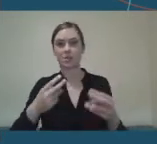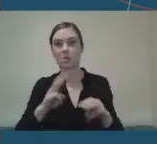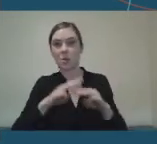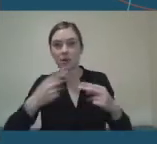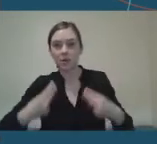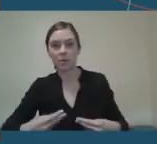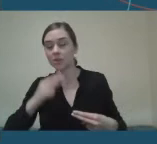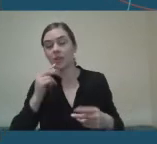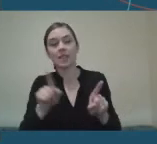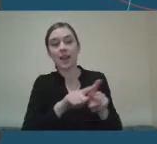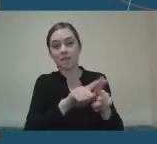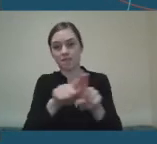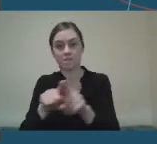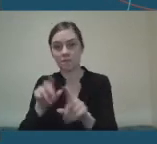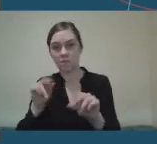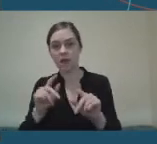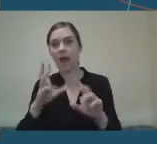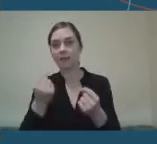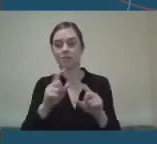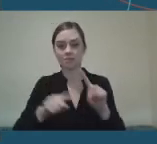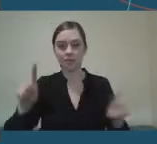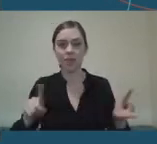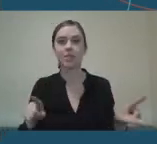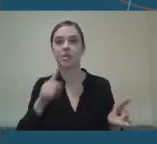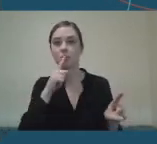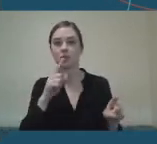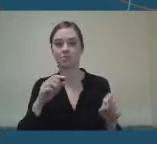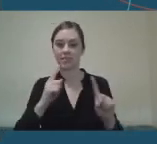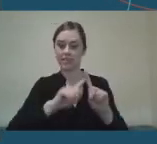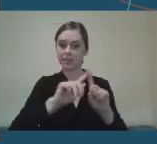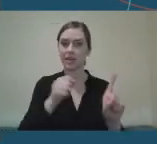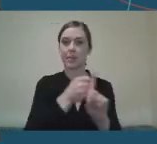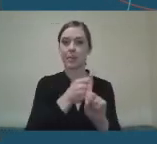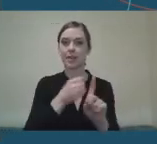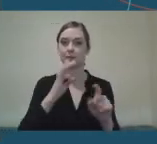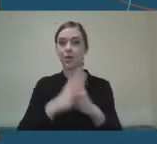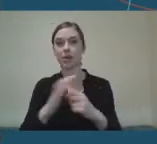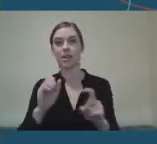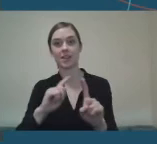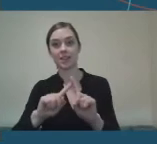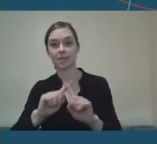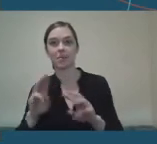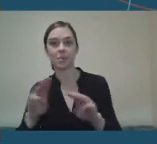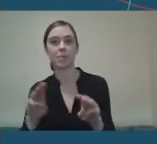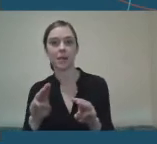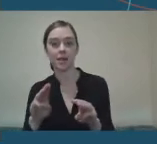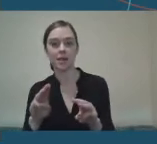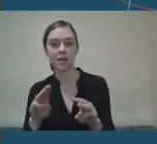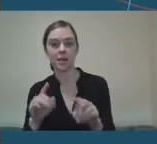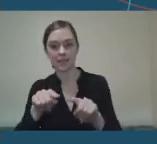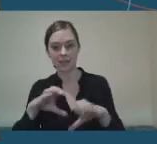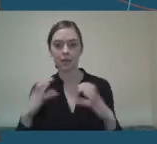the athletes. But there were just significant impacts that COVID created for that particular community. So it was great to have the opportunity